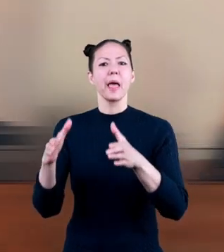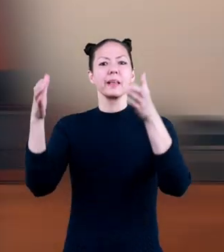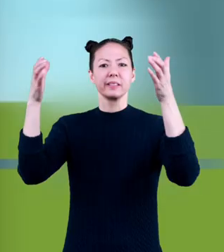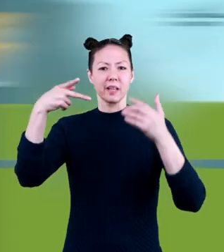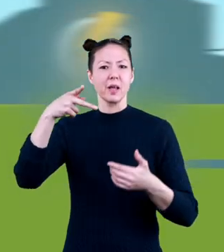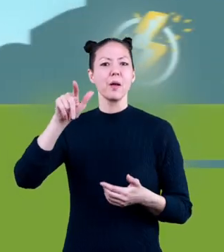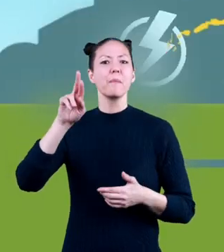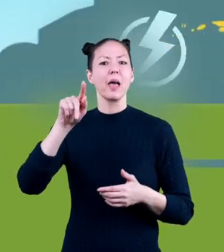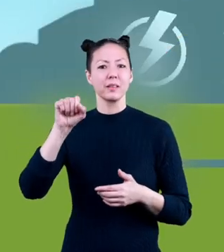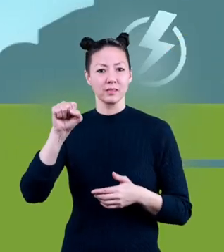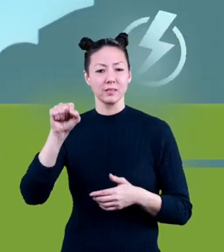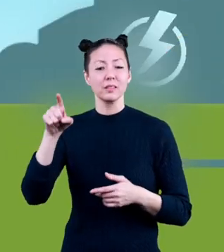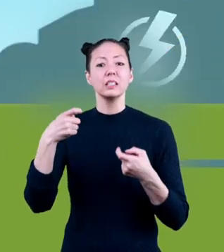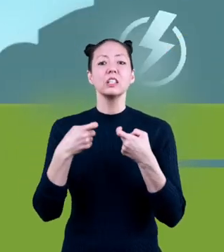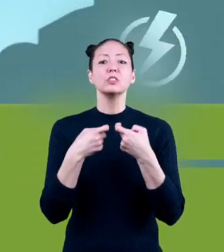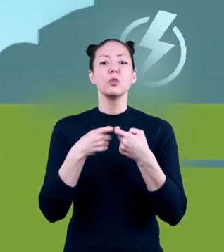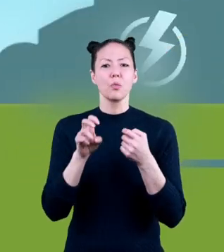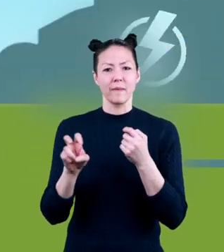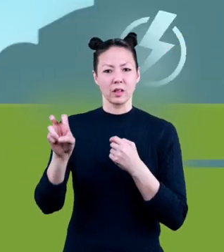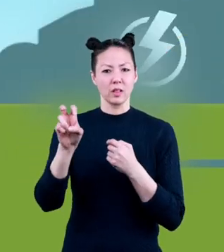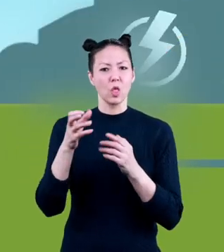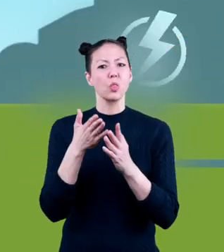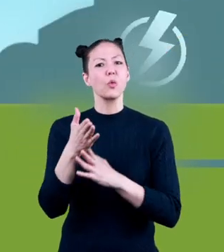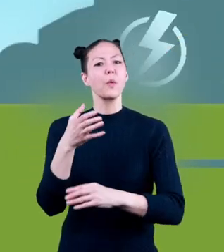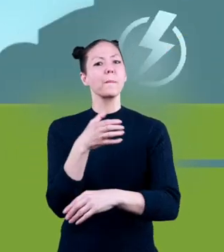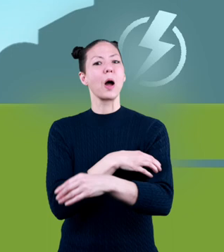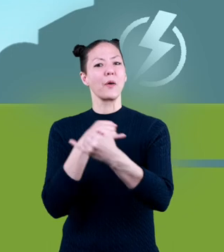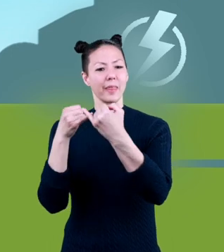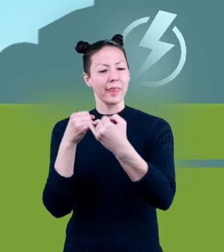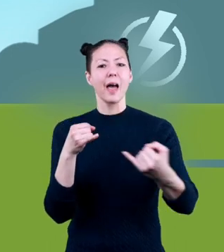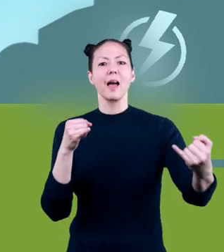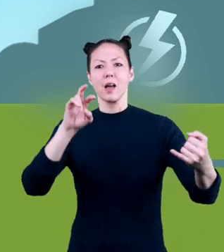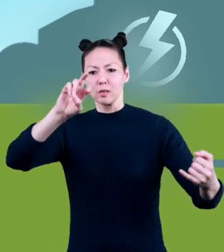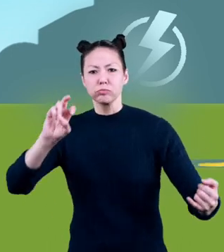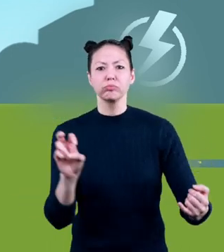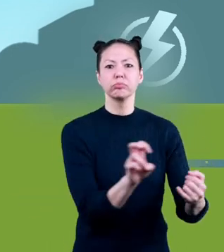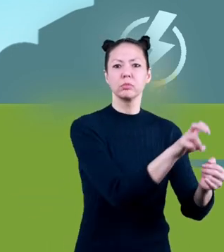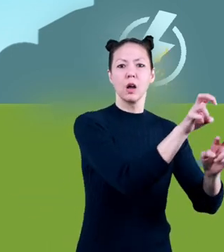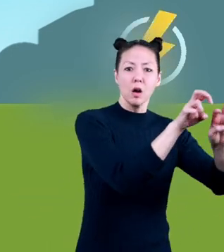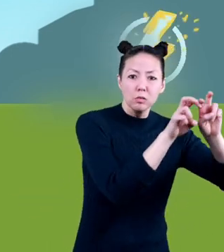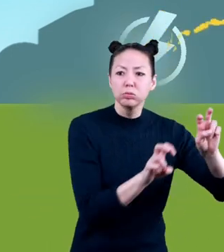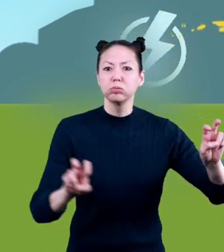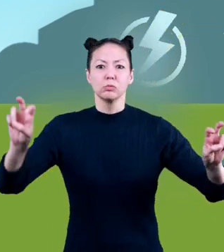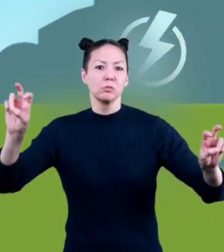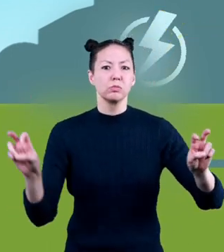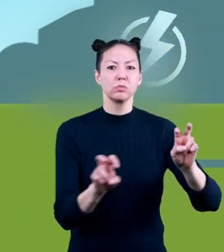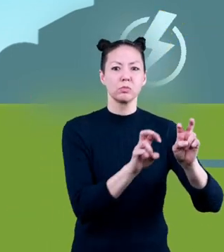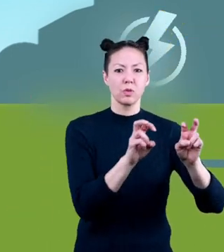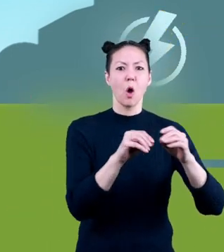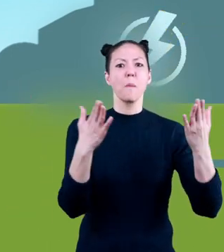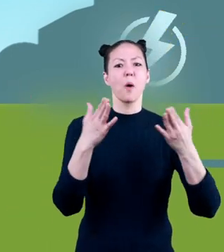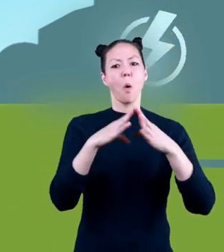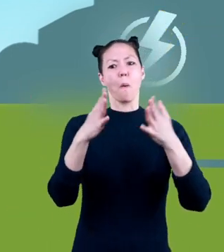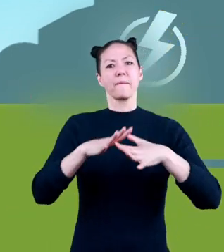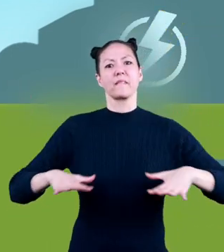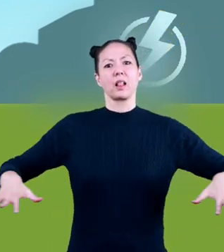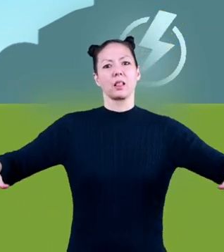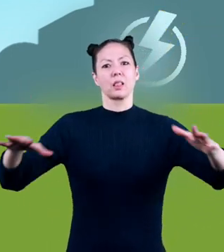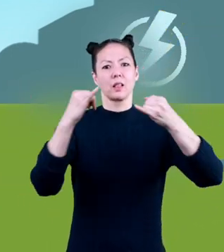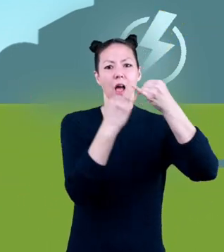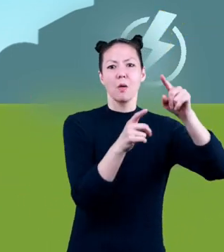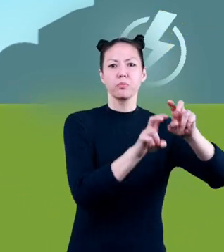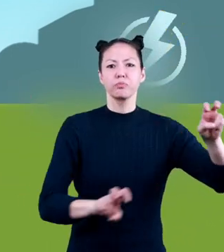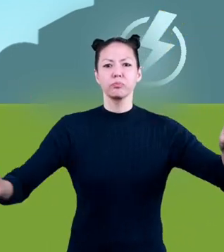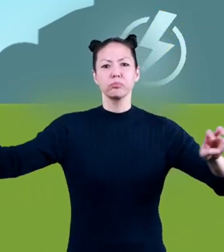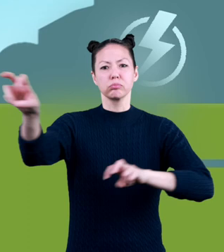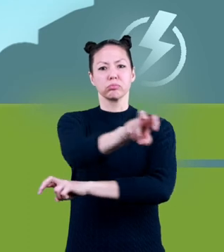The electricity travels through the power lines that you see along roadways and open fields. The electrons travel